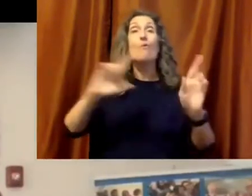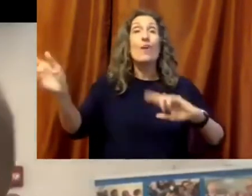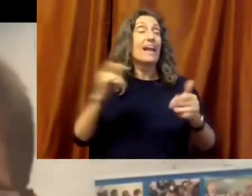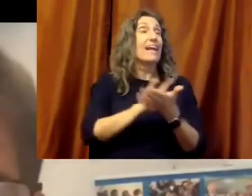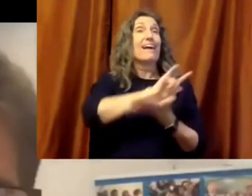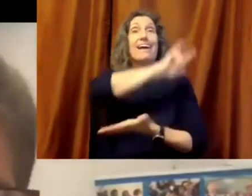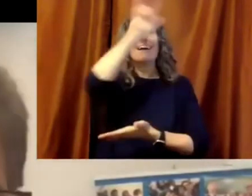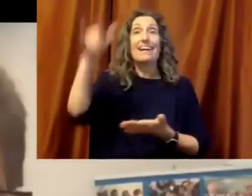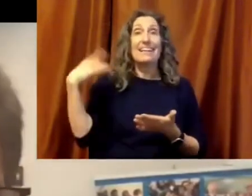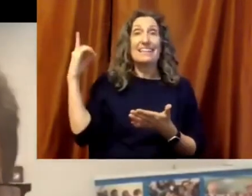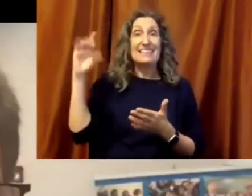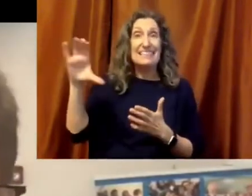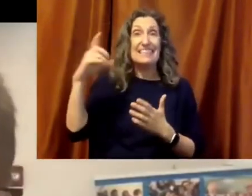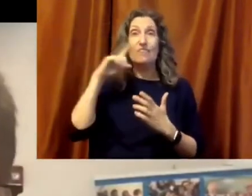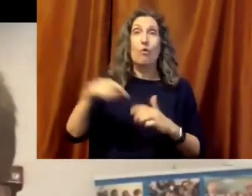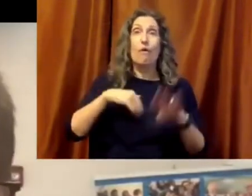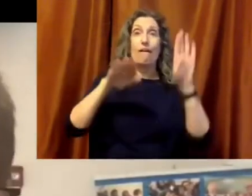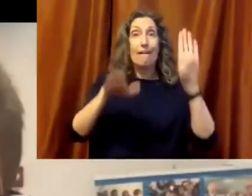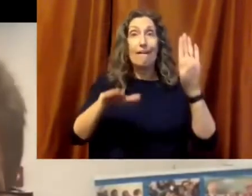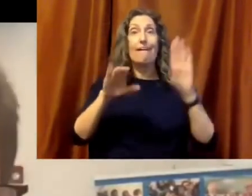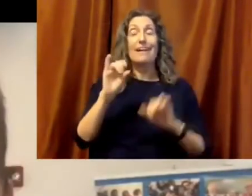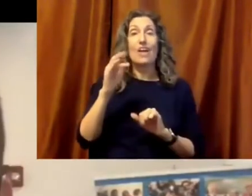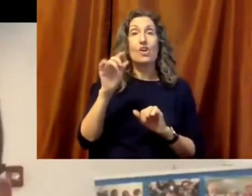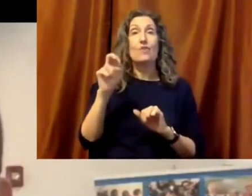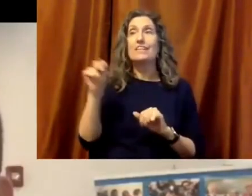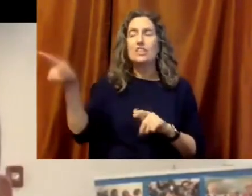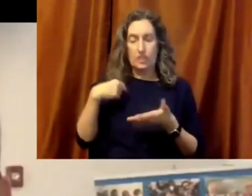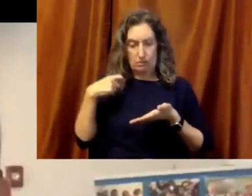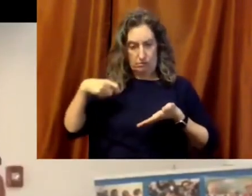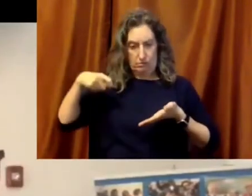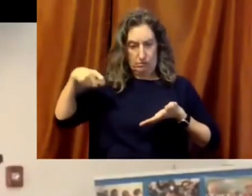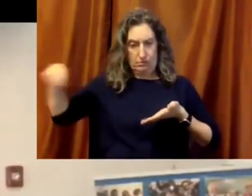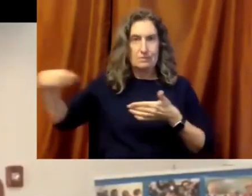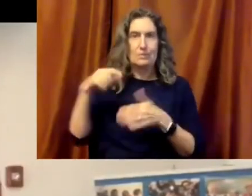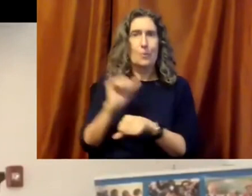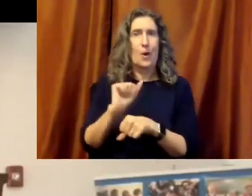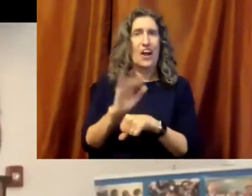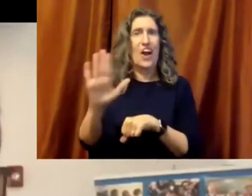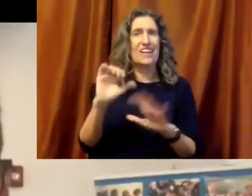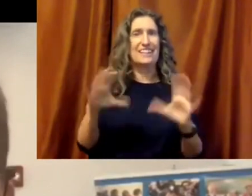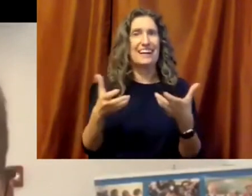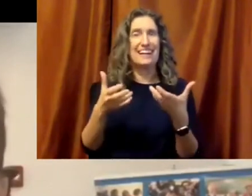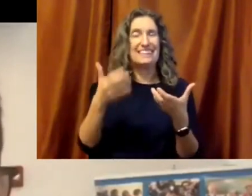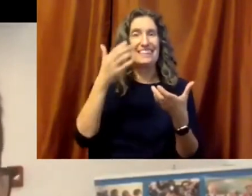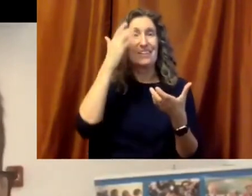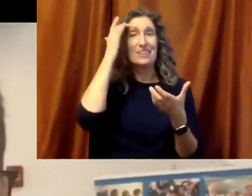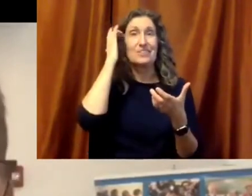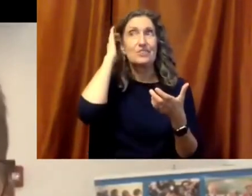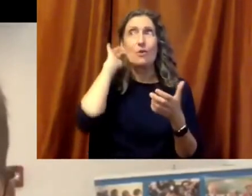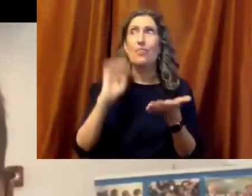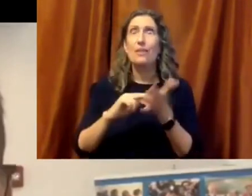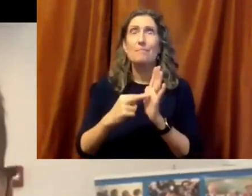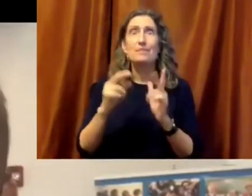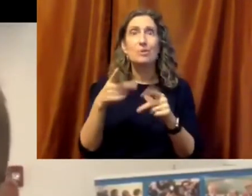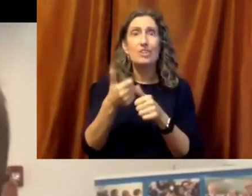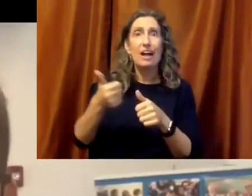plane to go to the inauguration. I mean, this is a teacher now at the highest levels, who gets